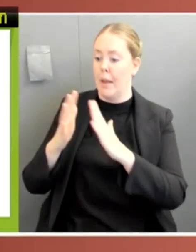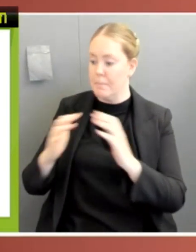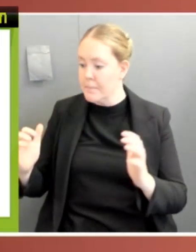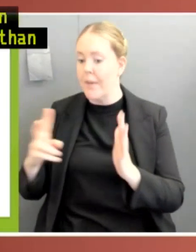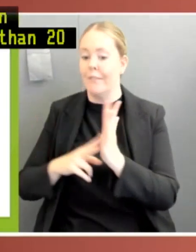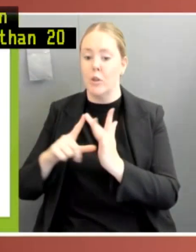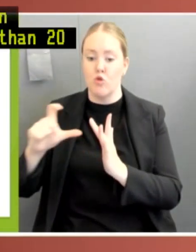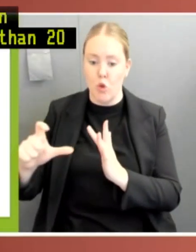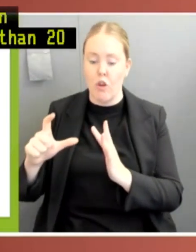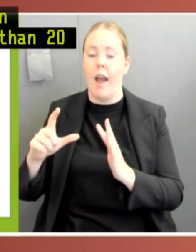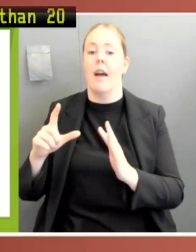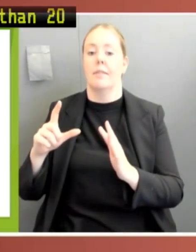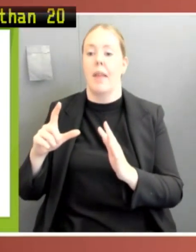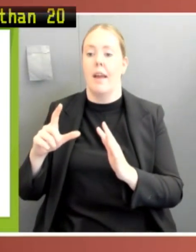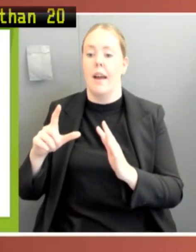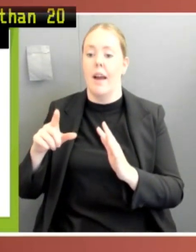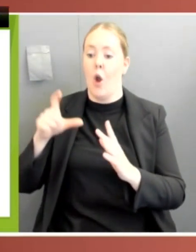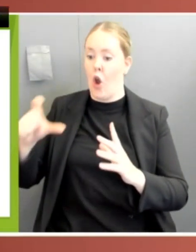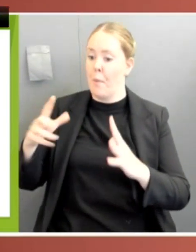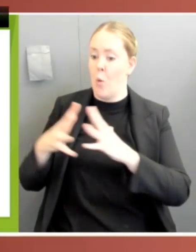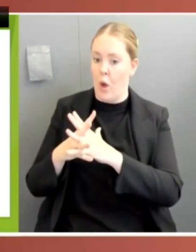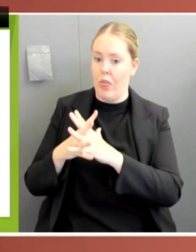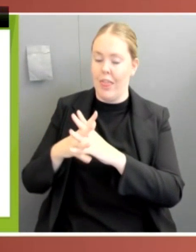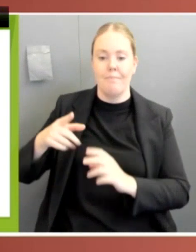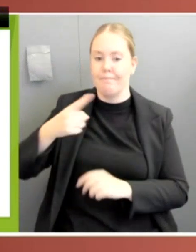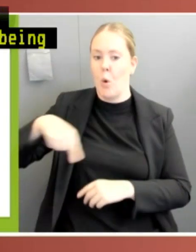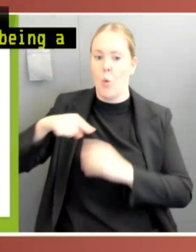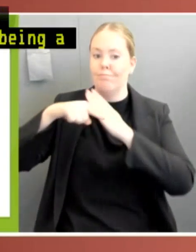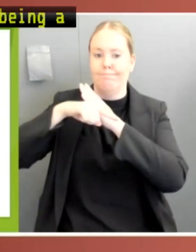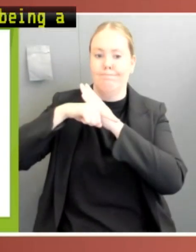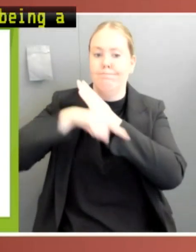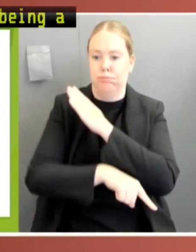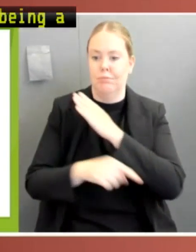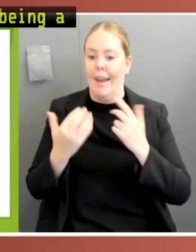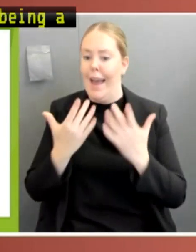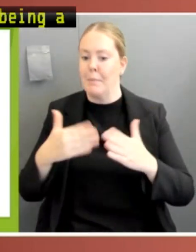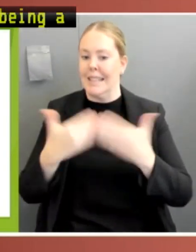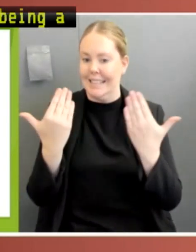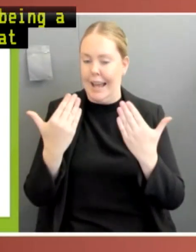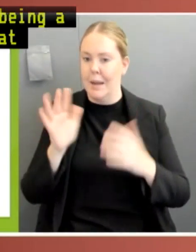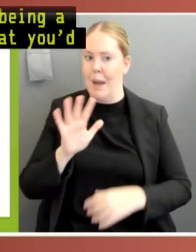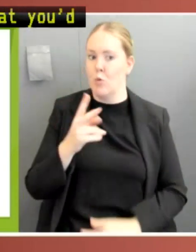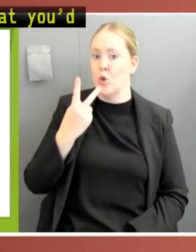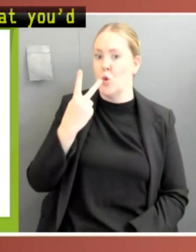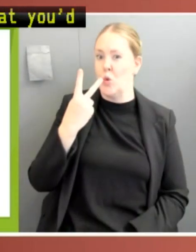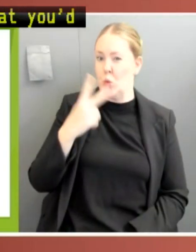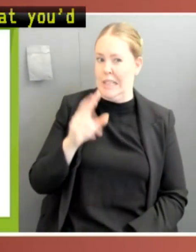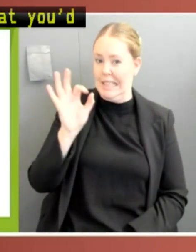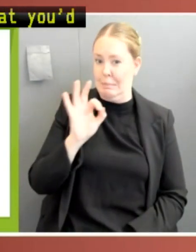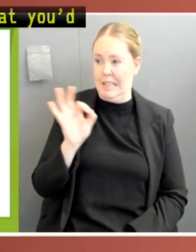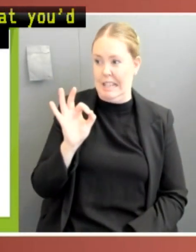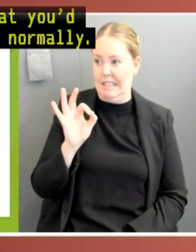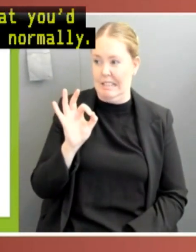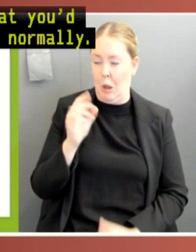And that ended up being about 20% or a bit over 20% of what you'd expect that they would sit normally. The Northern Territory Legislative Assembly also sat for a